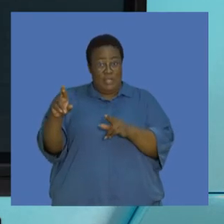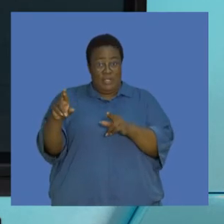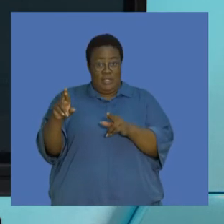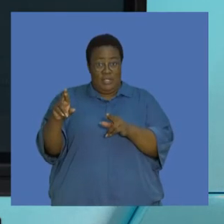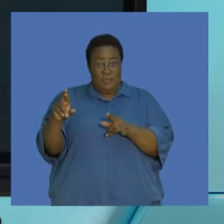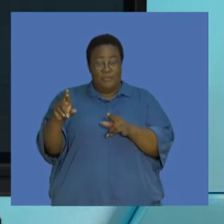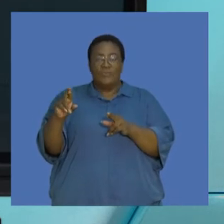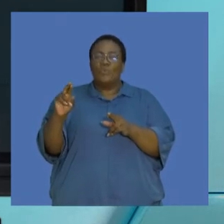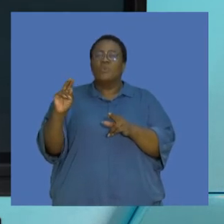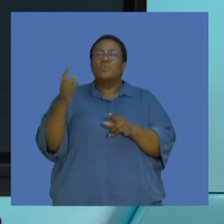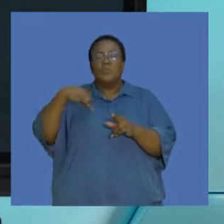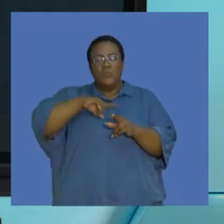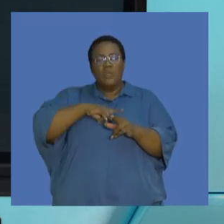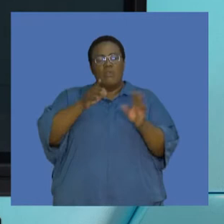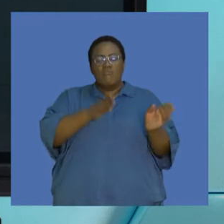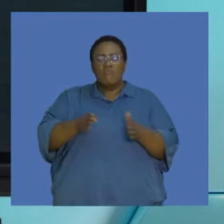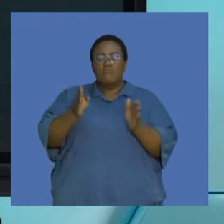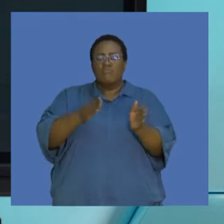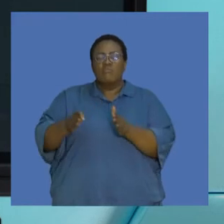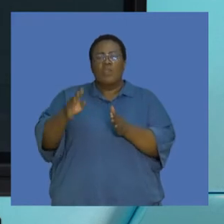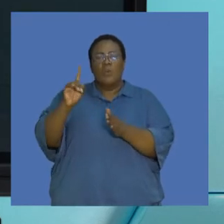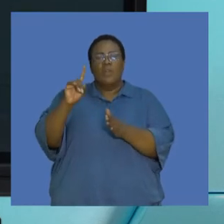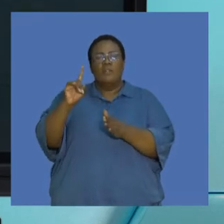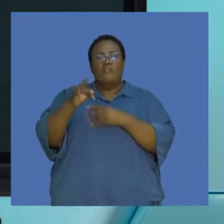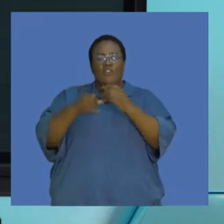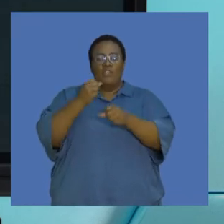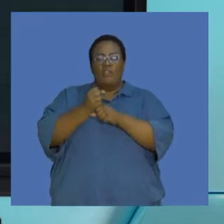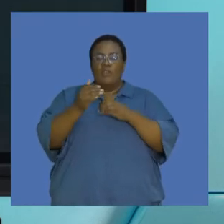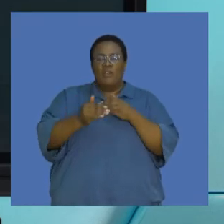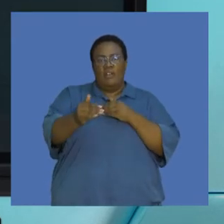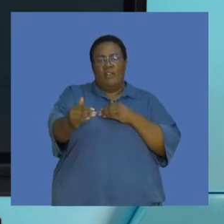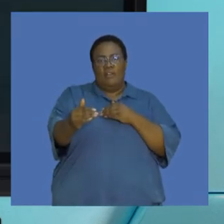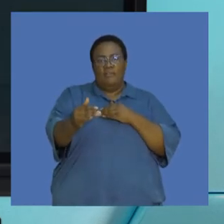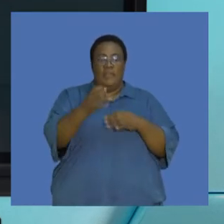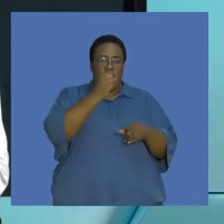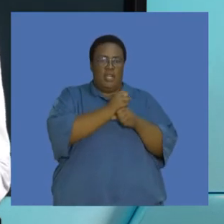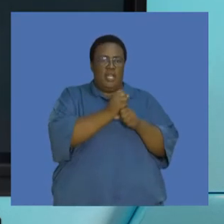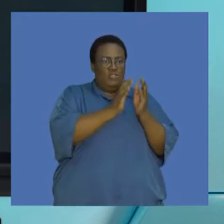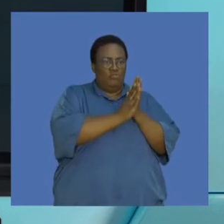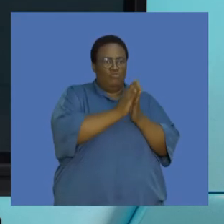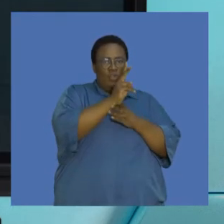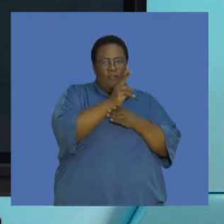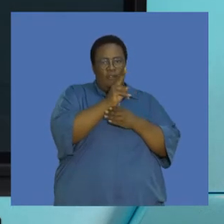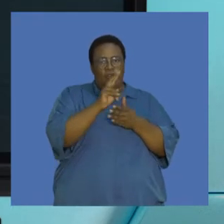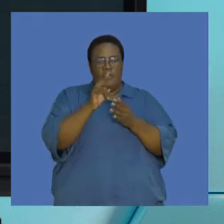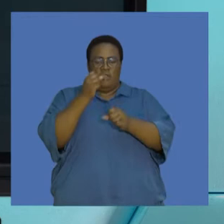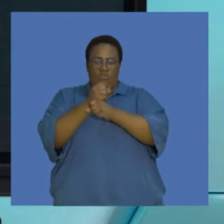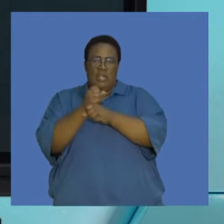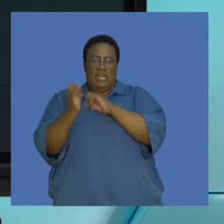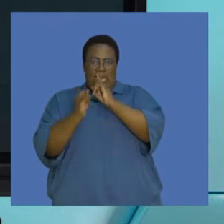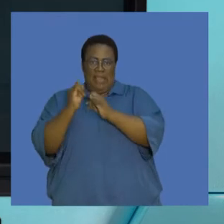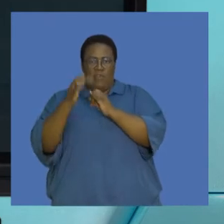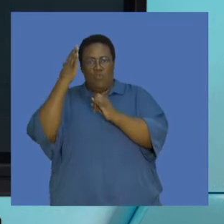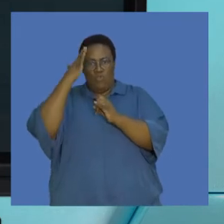of what we're preparing you for your year ahead. Looking at grade 12 and 11, we know that the environment